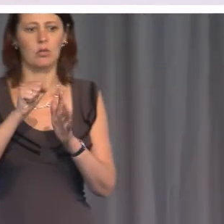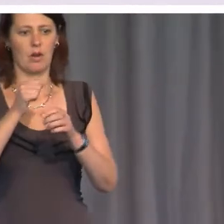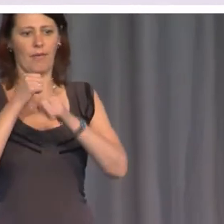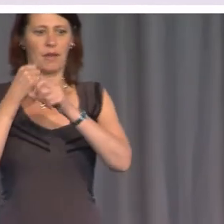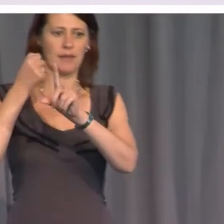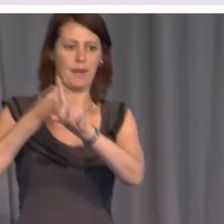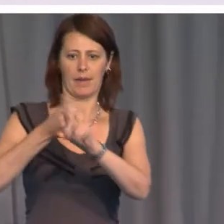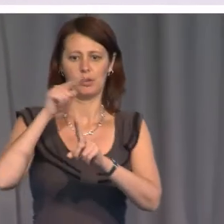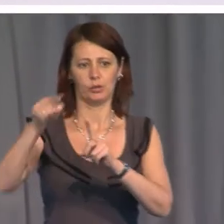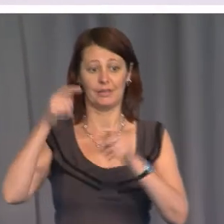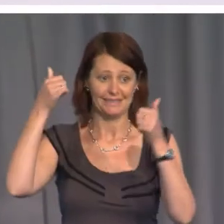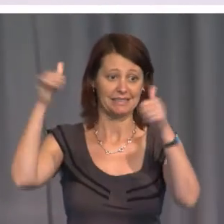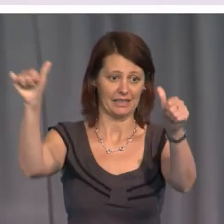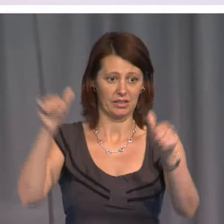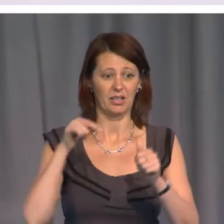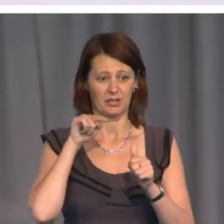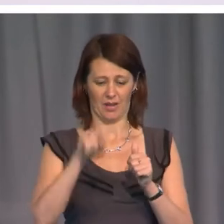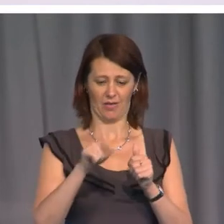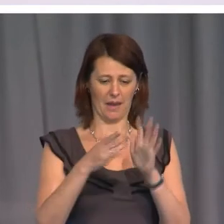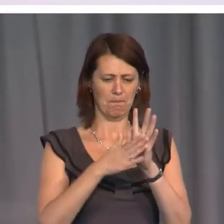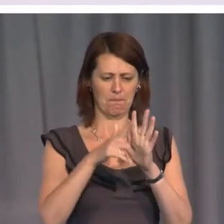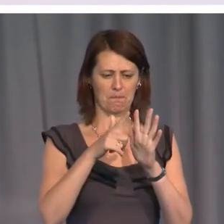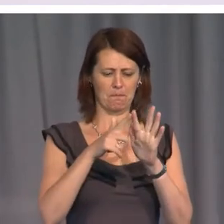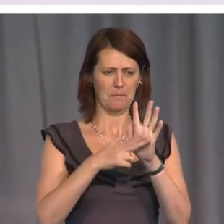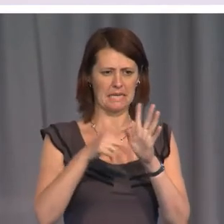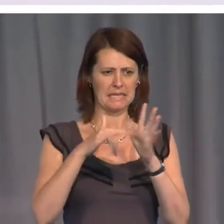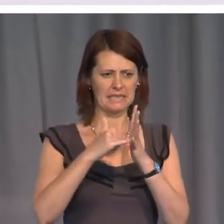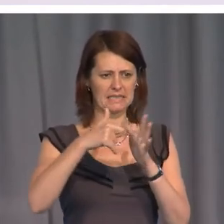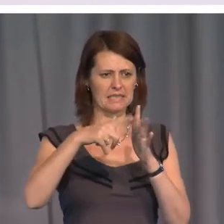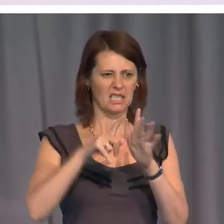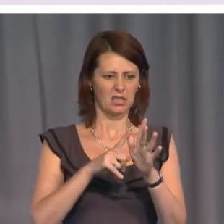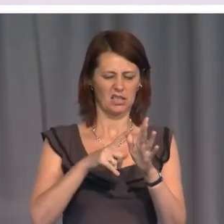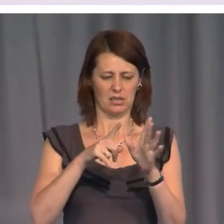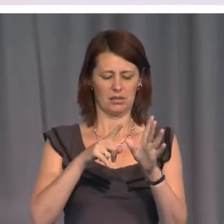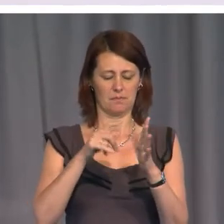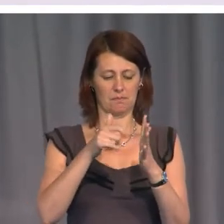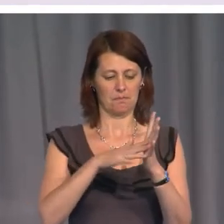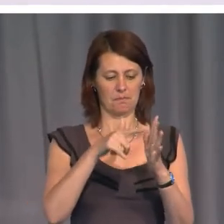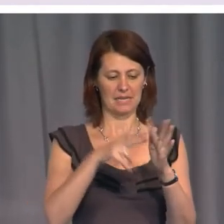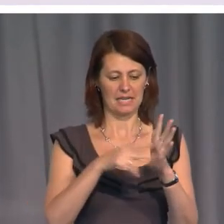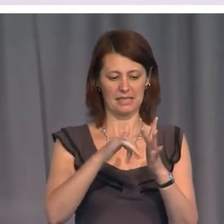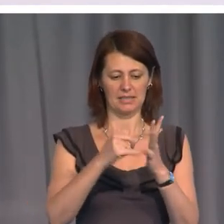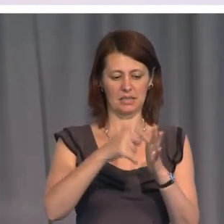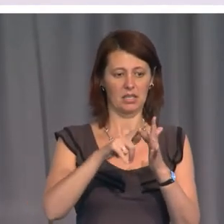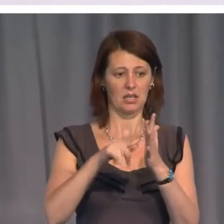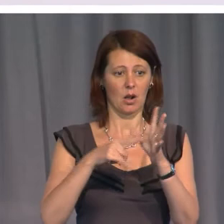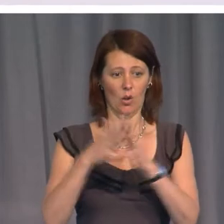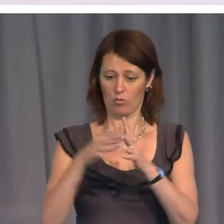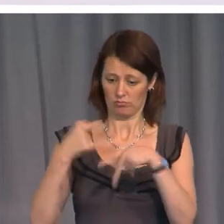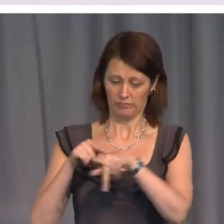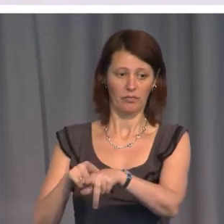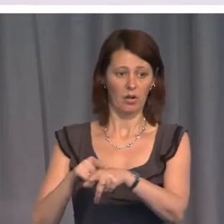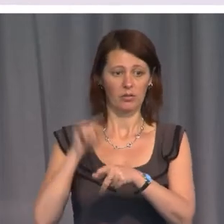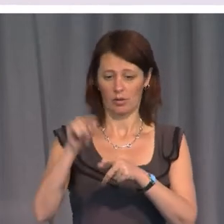Twenty, the Magnitsky Law was passed. President Obama signed it. Twenty policemen, tax